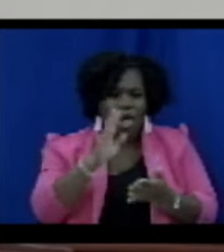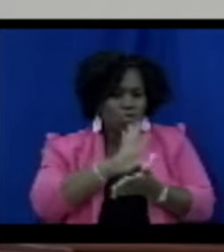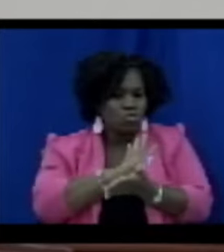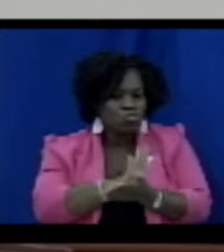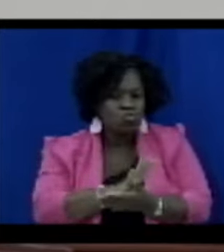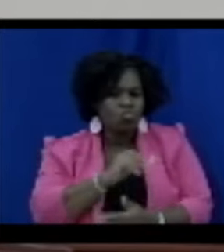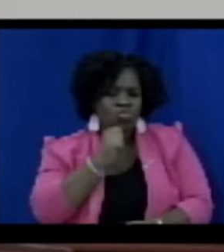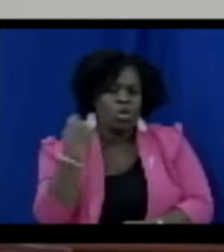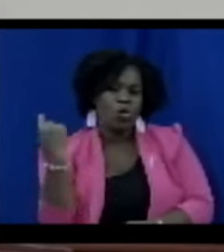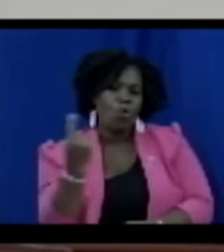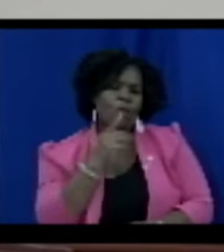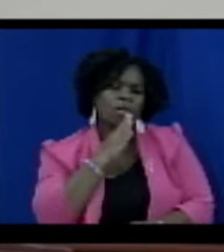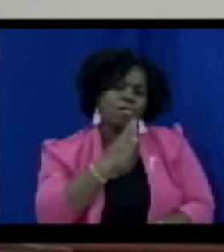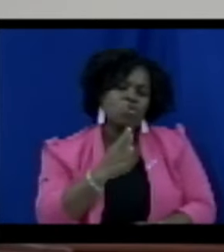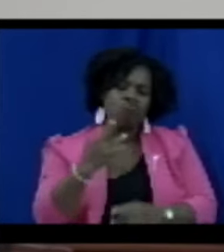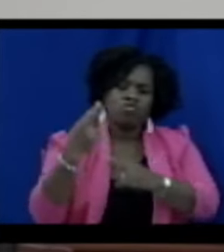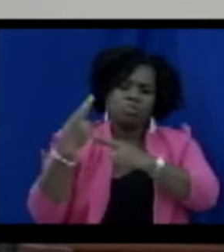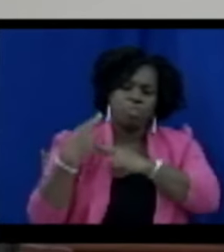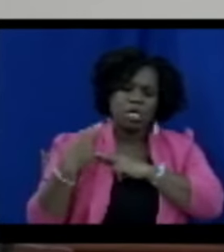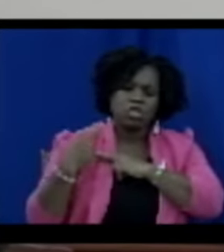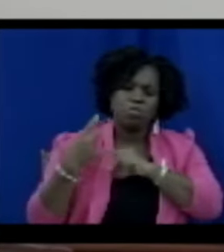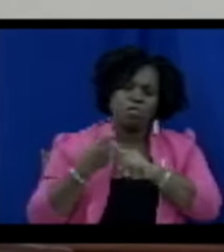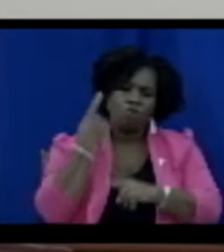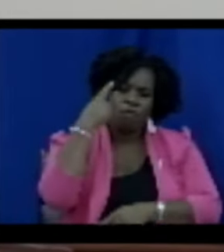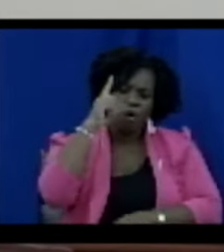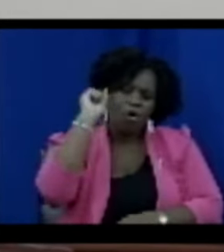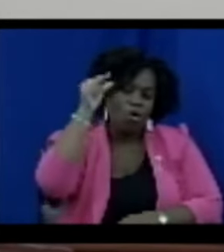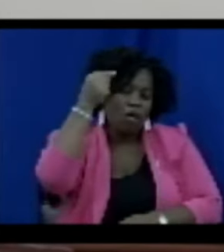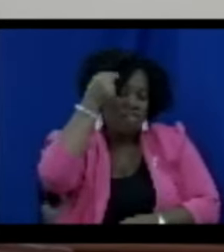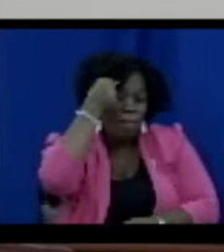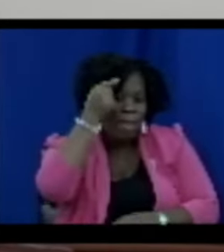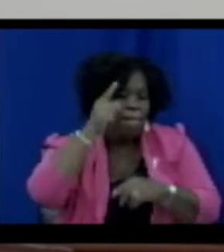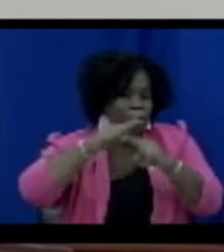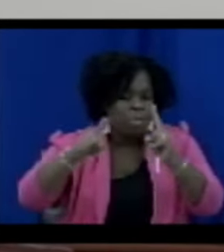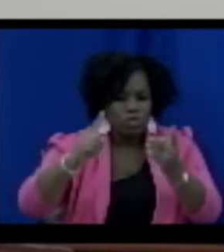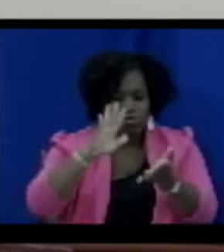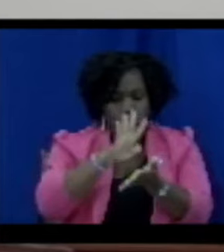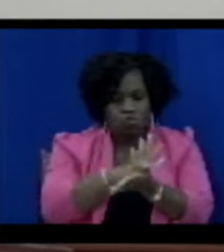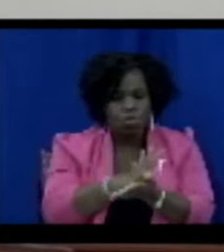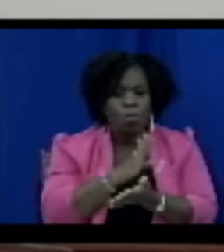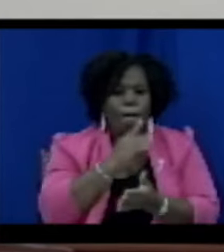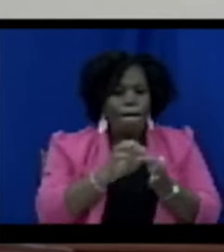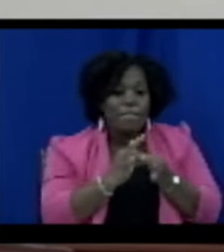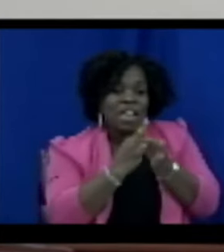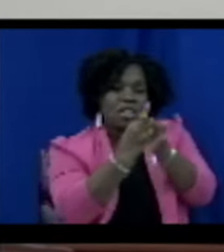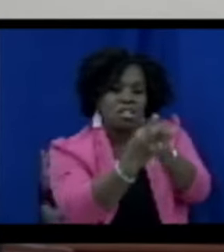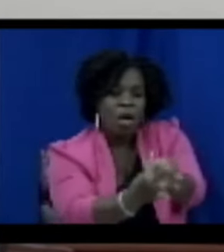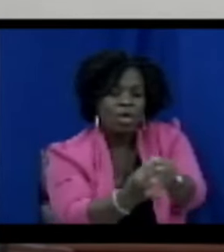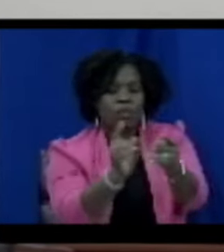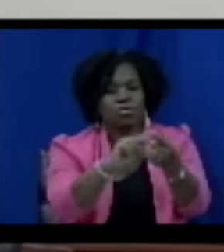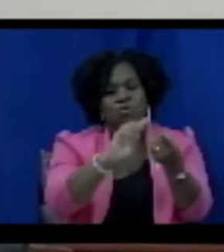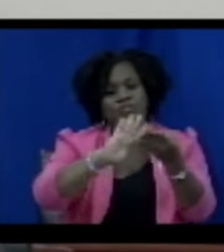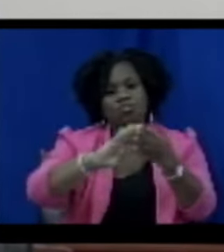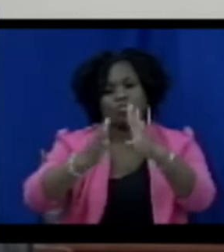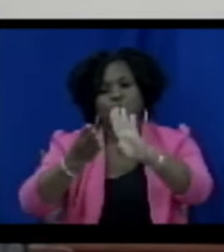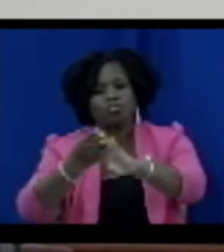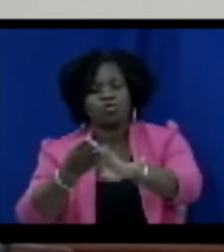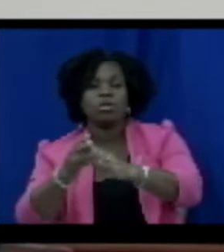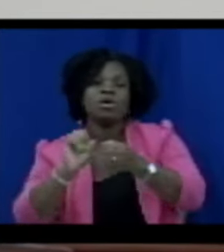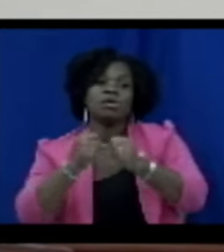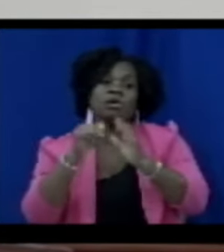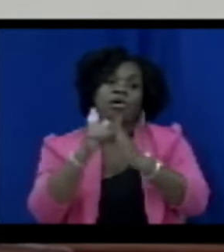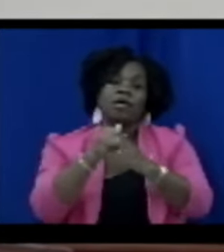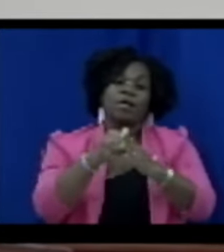of a government but a school being the responsibility of a community. And so that school that is in that